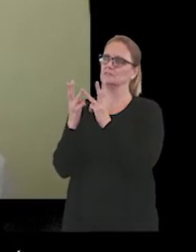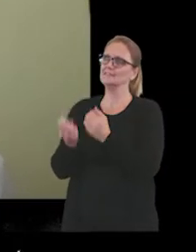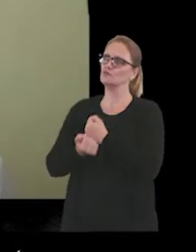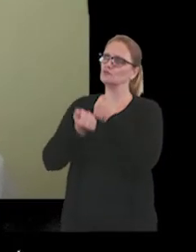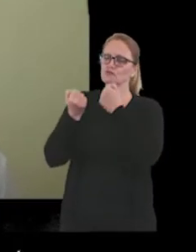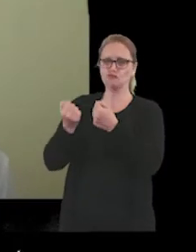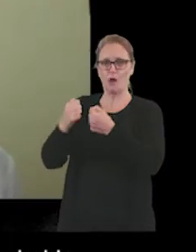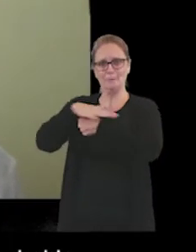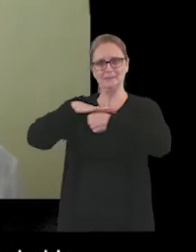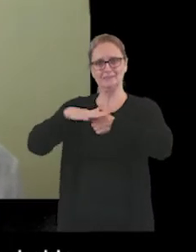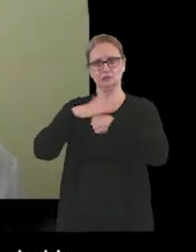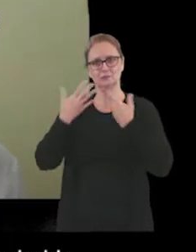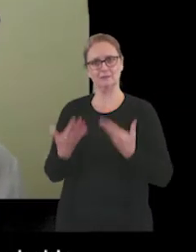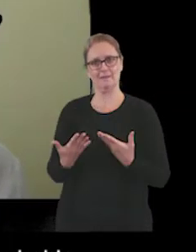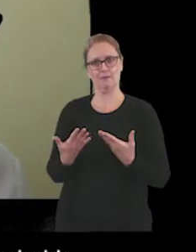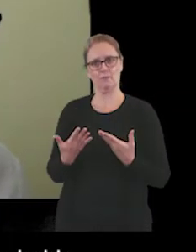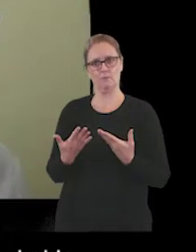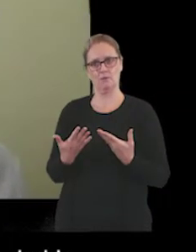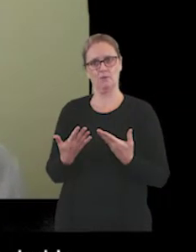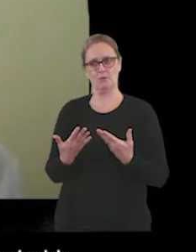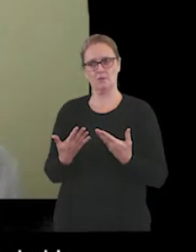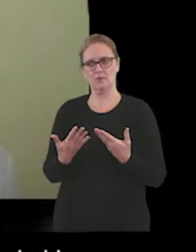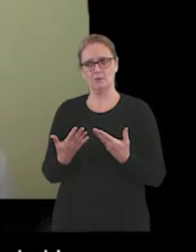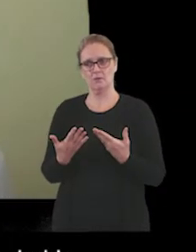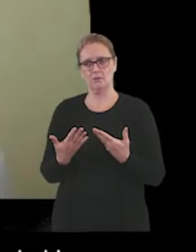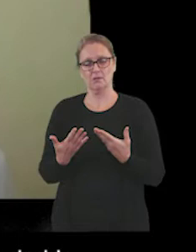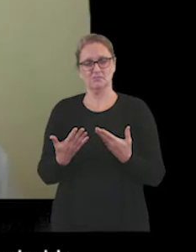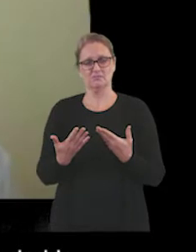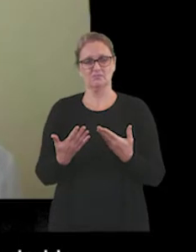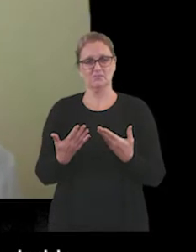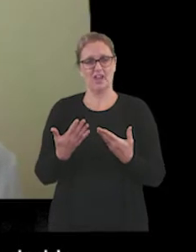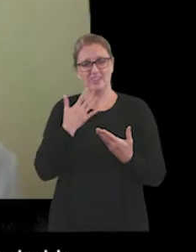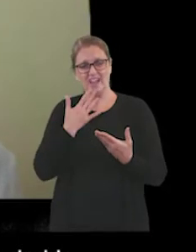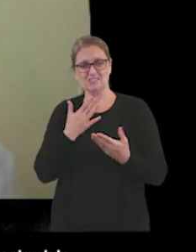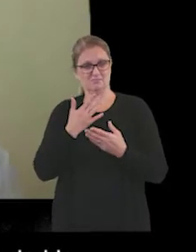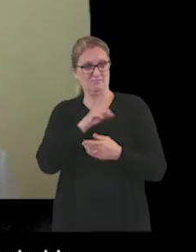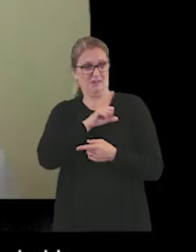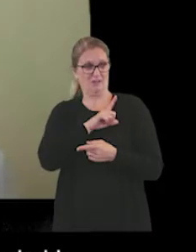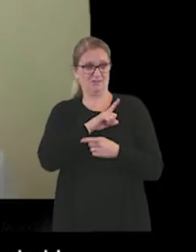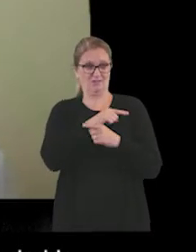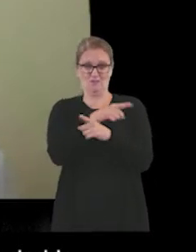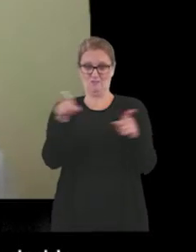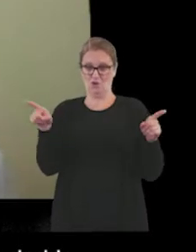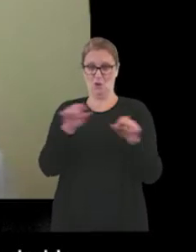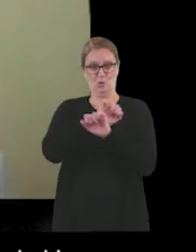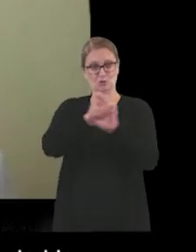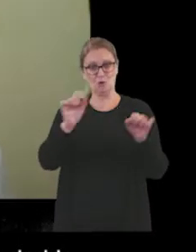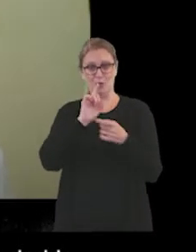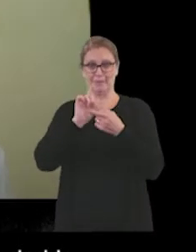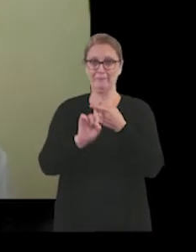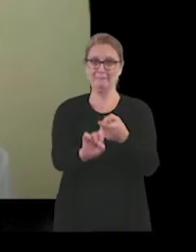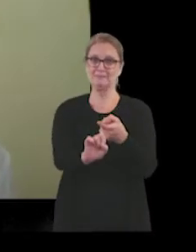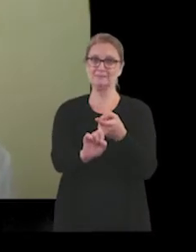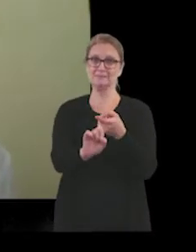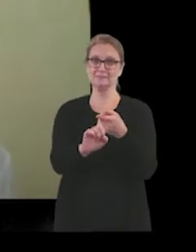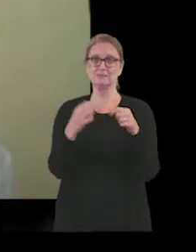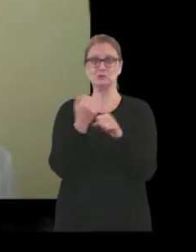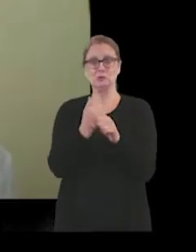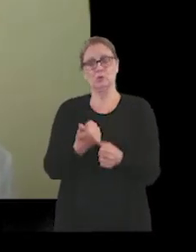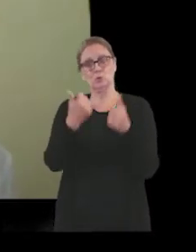strong position. And that's a testament to everybody's commitment to doing such a good job.